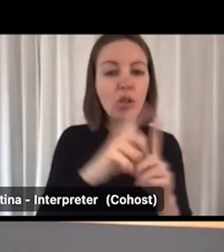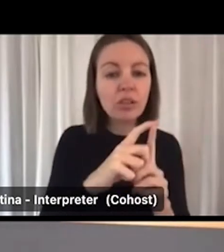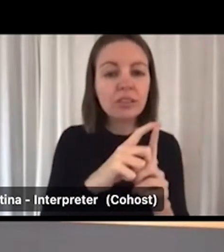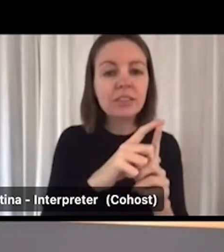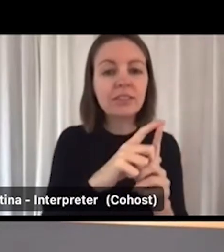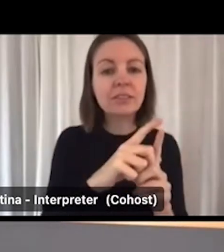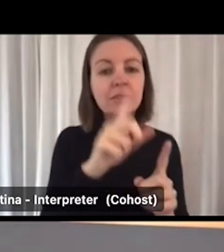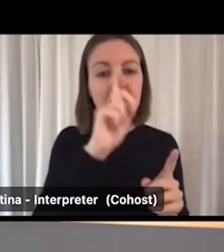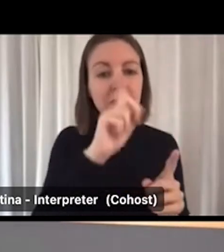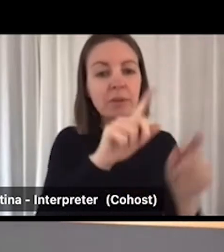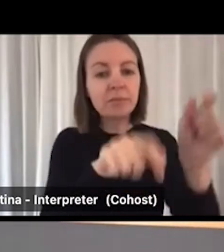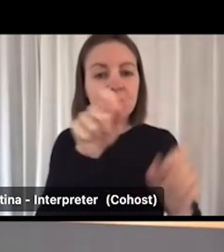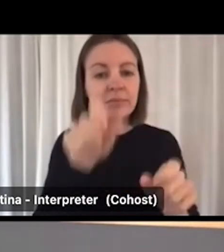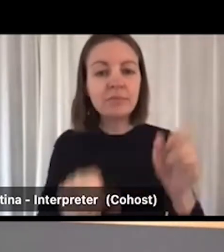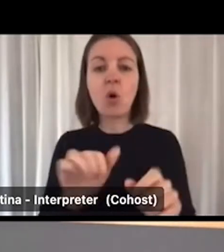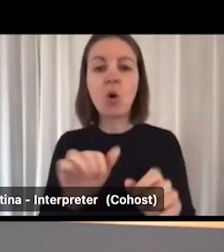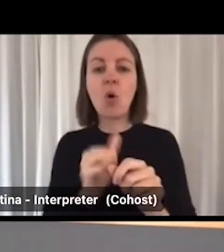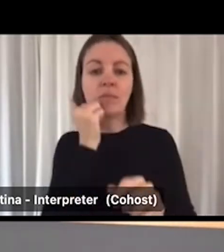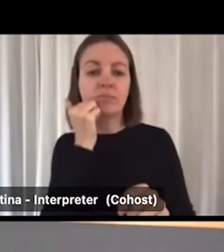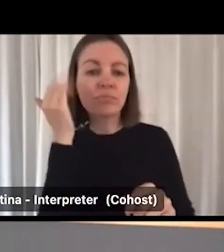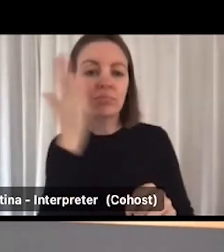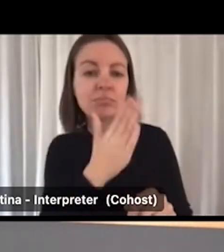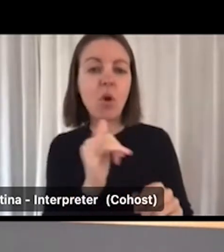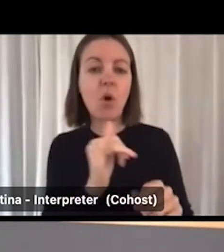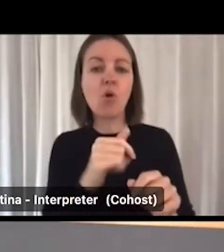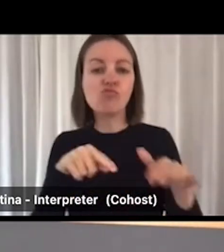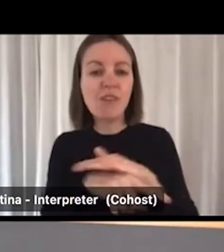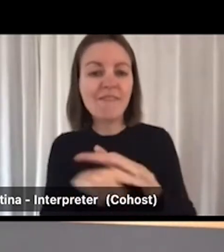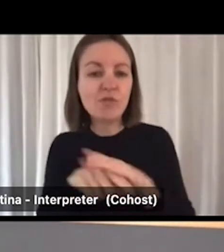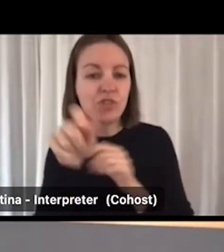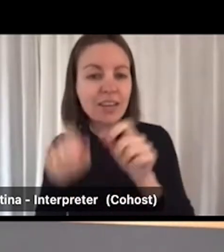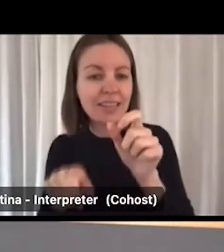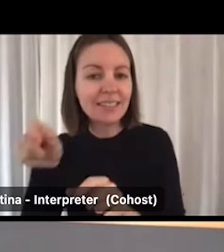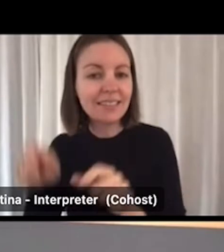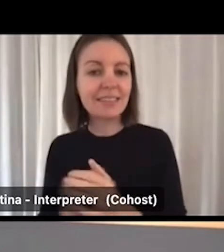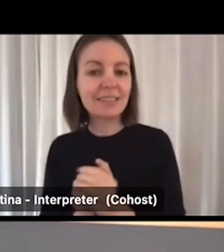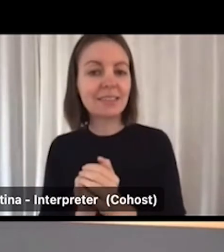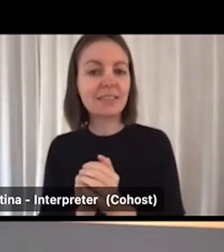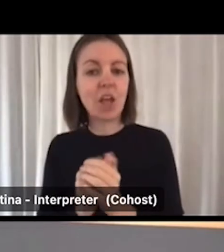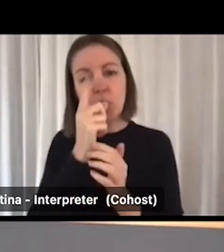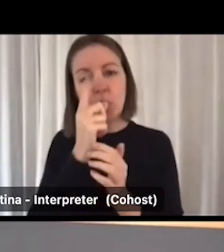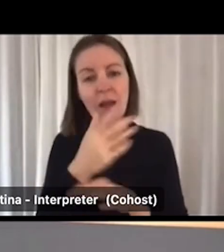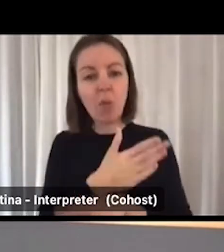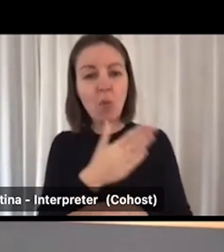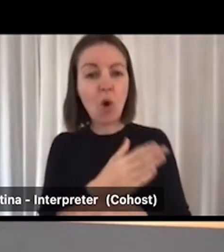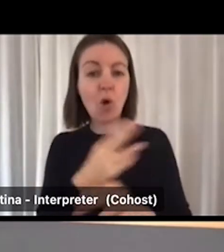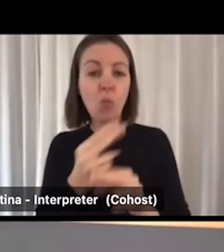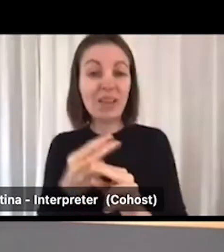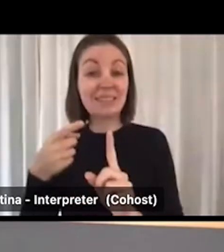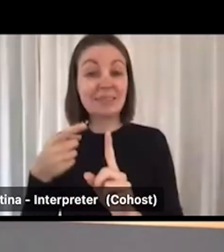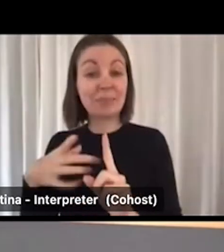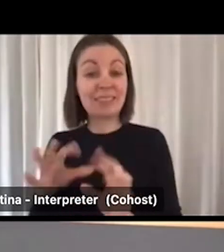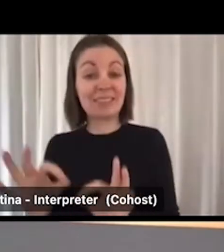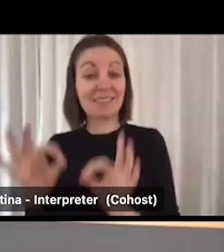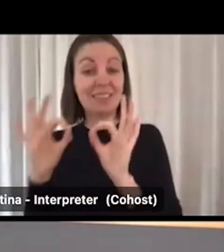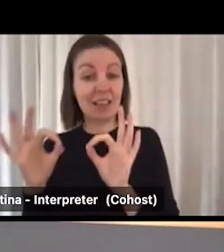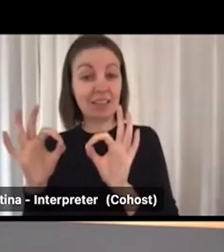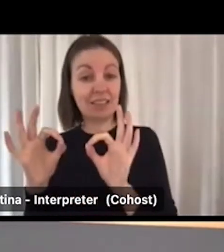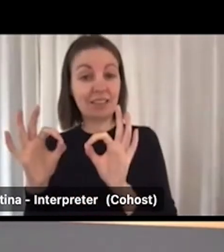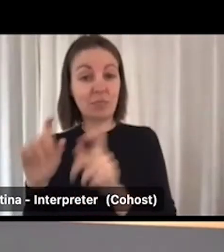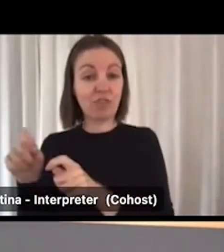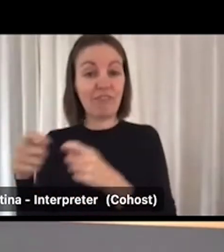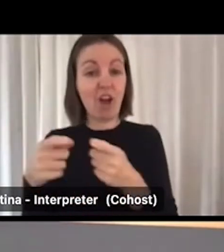candidates. So you can work with those specialist providers or with the generalist providers to find suitable